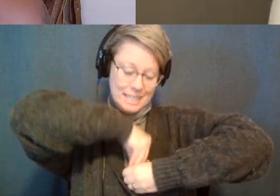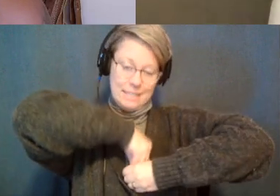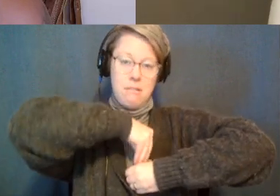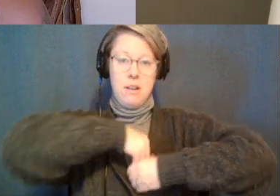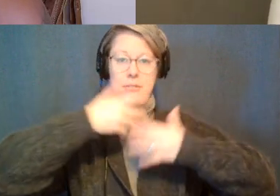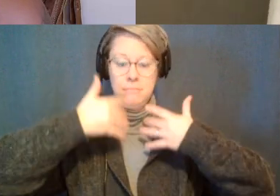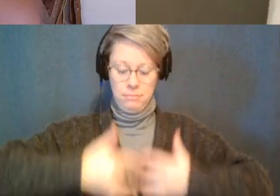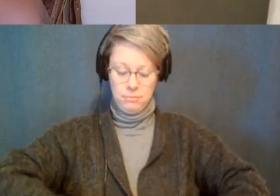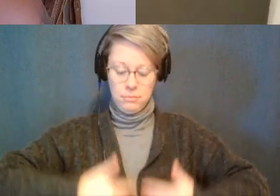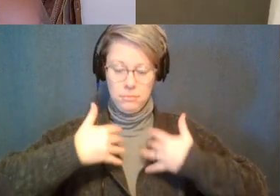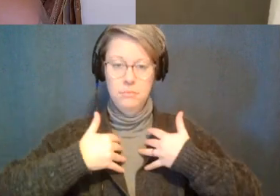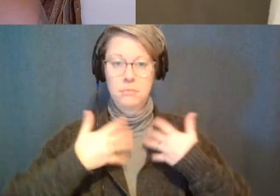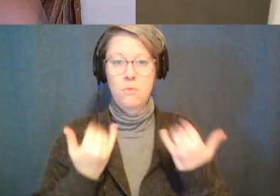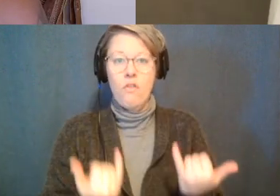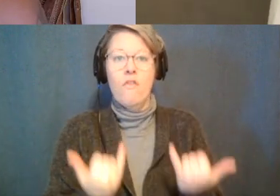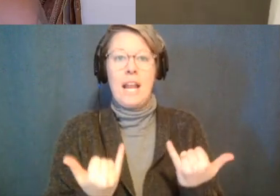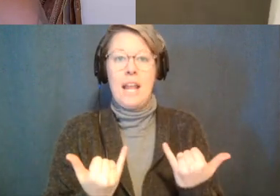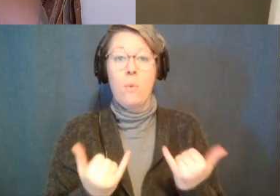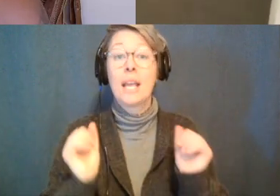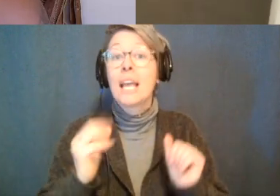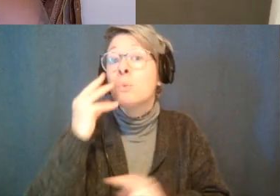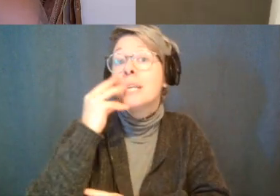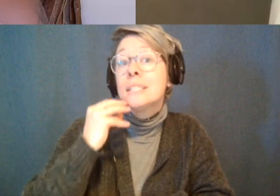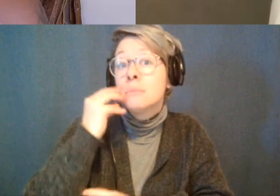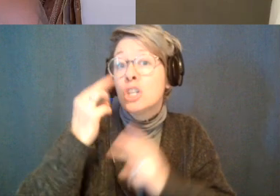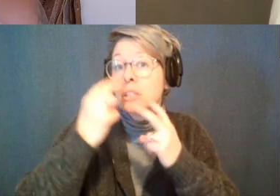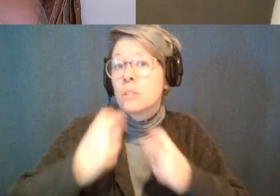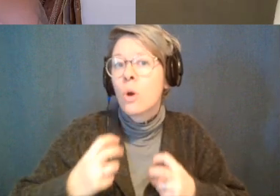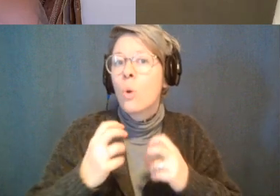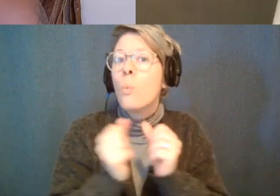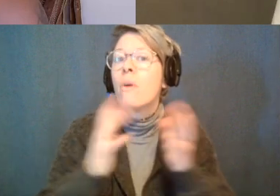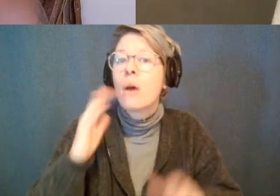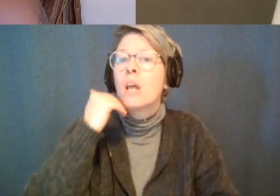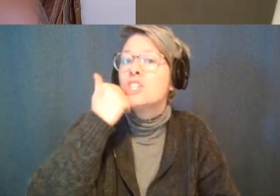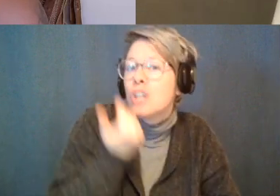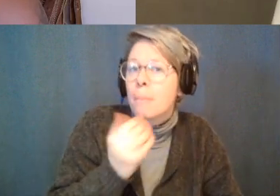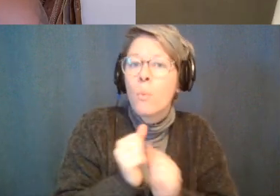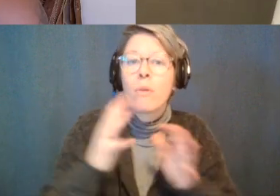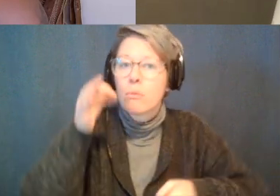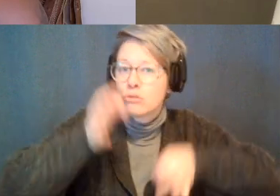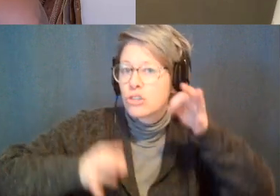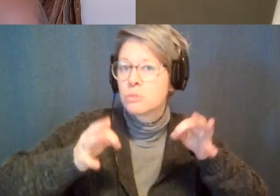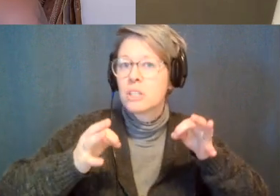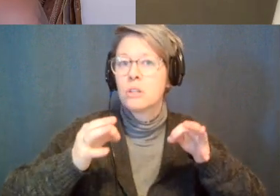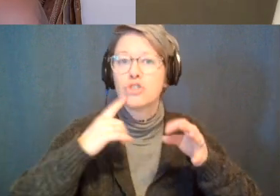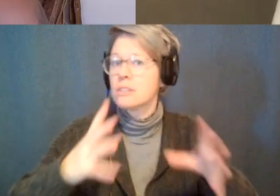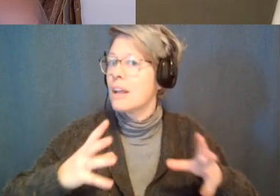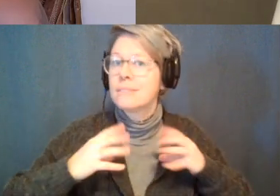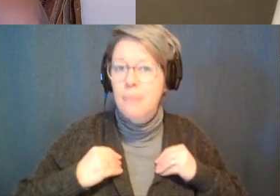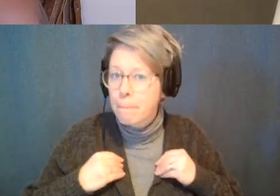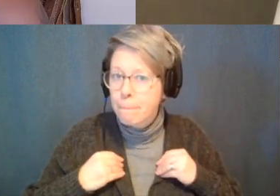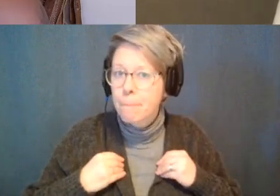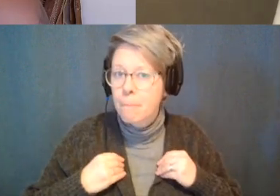can you experience this thing without judging yourself shaming yourself can you allow it just to be can you accept it